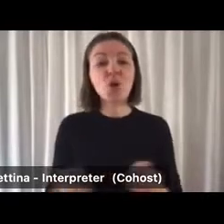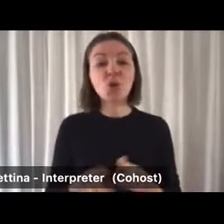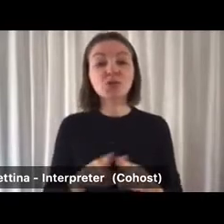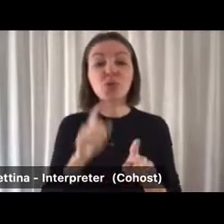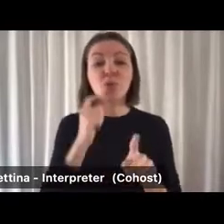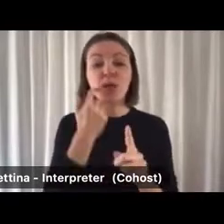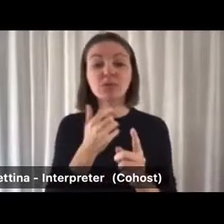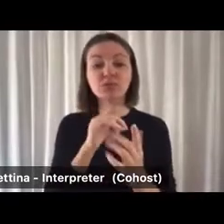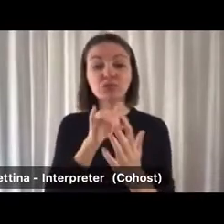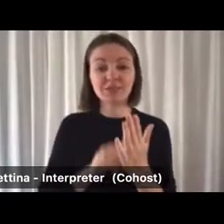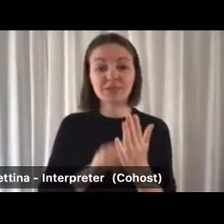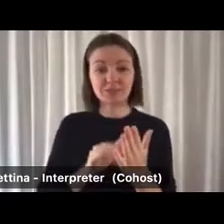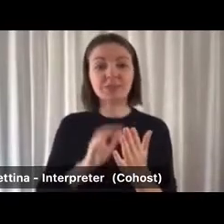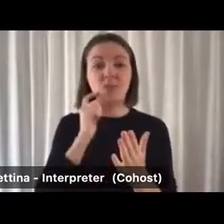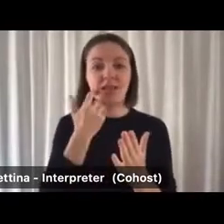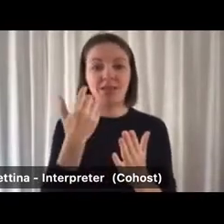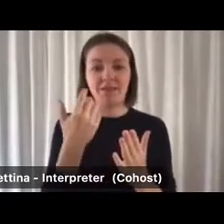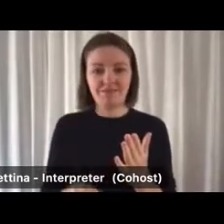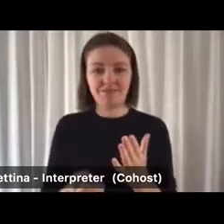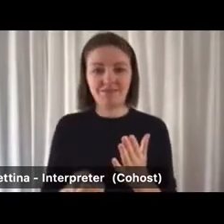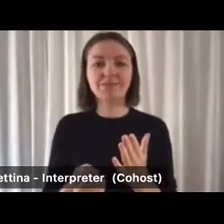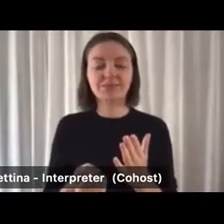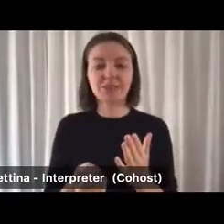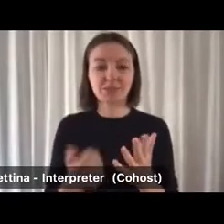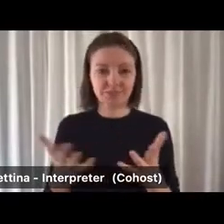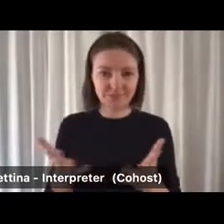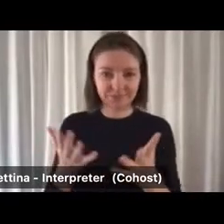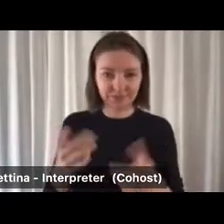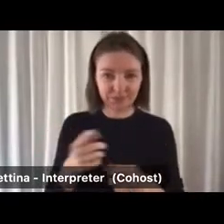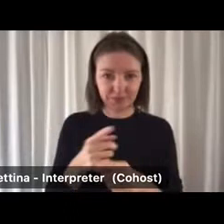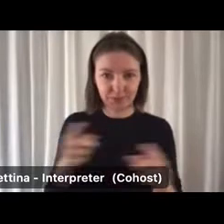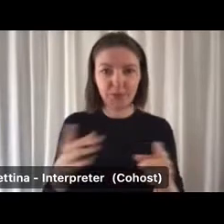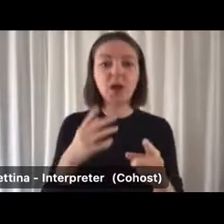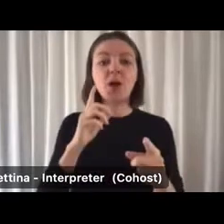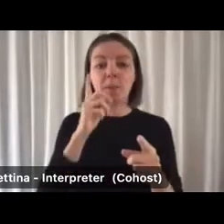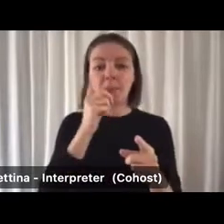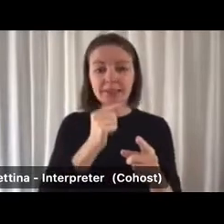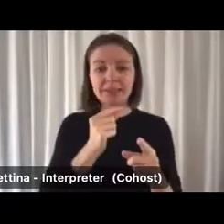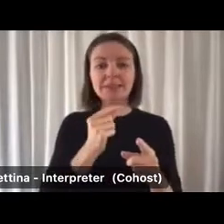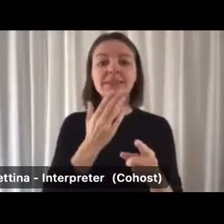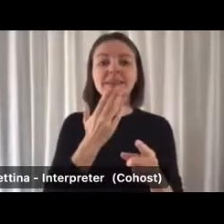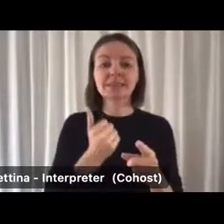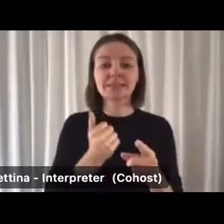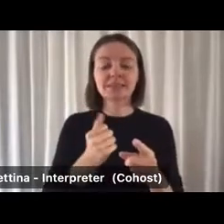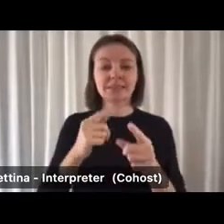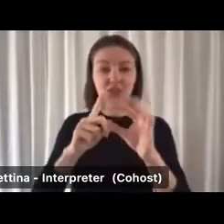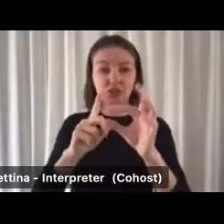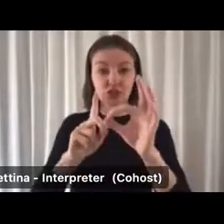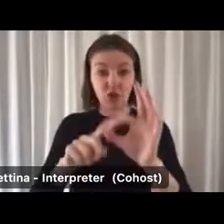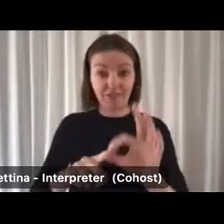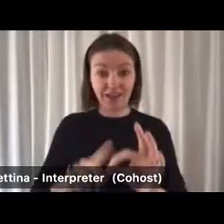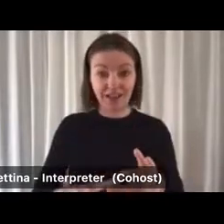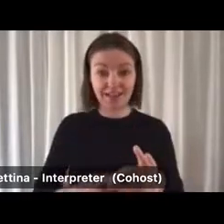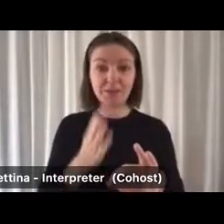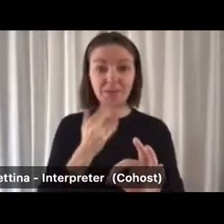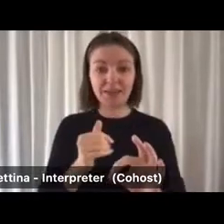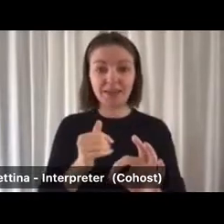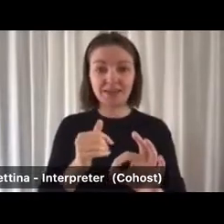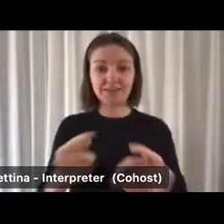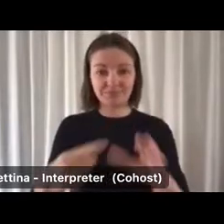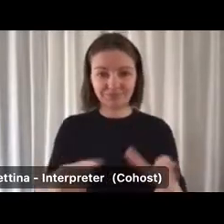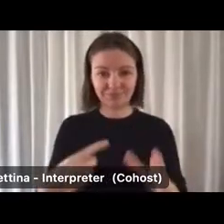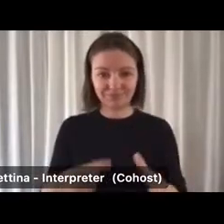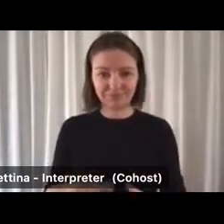screen after you close the event so I really encourage you to do that survey so we can make sure we're hitting the mark with these webinars.